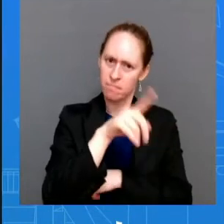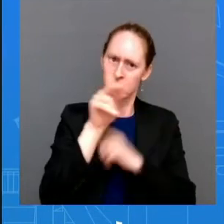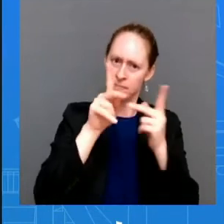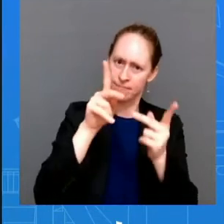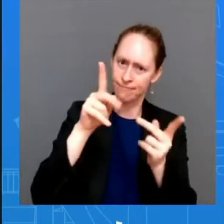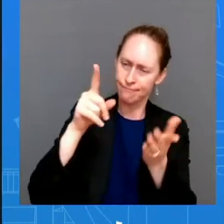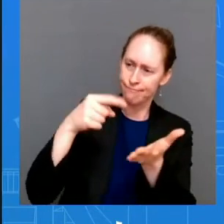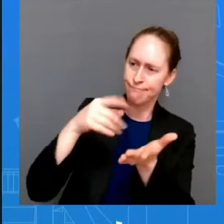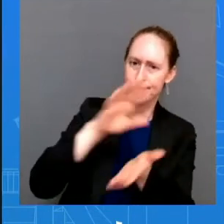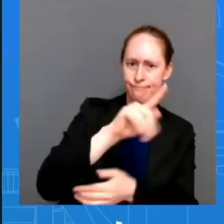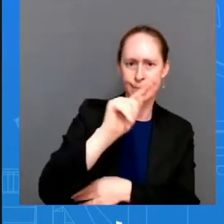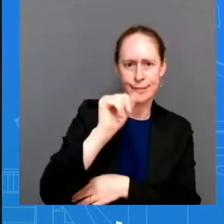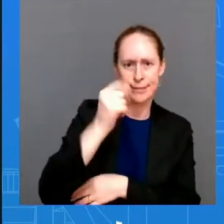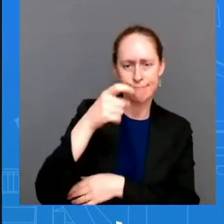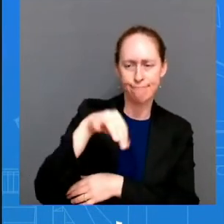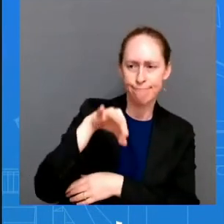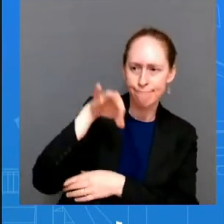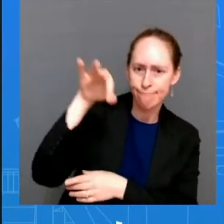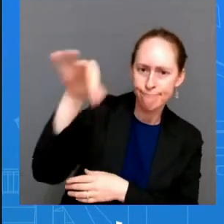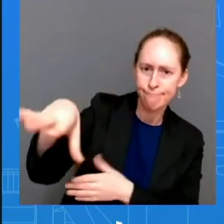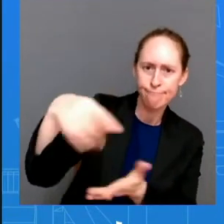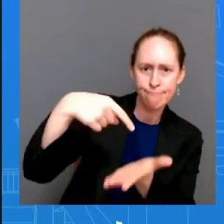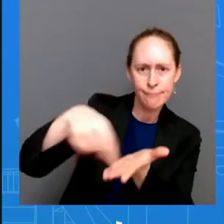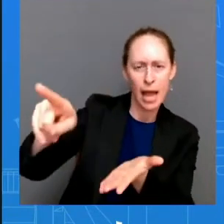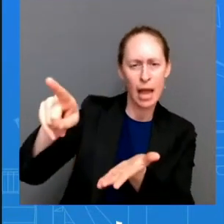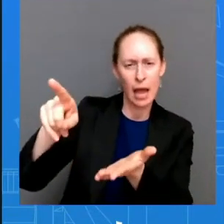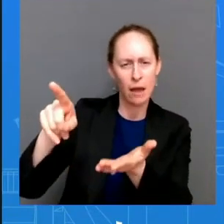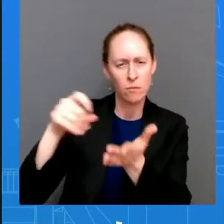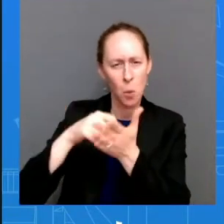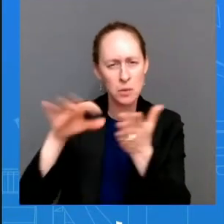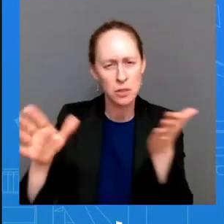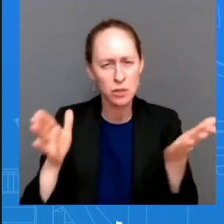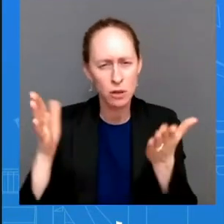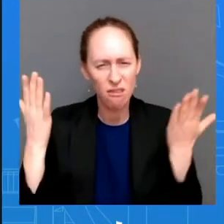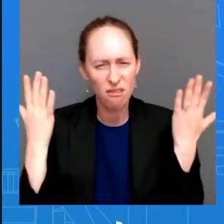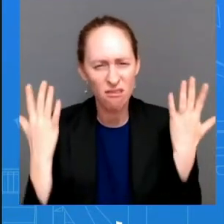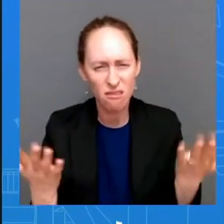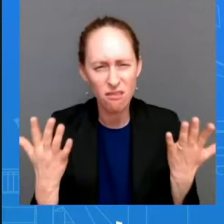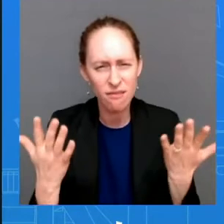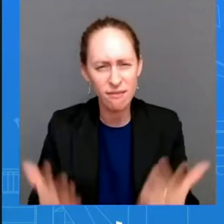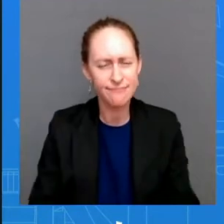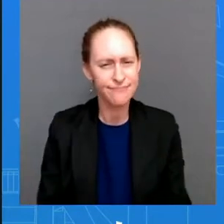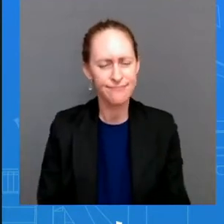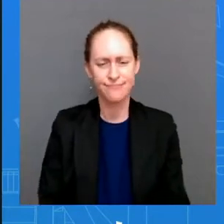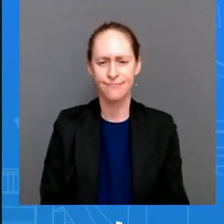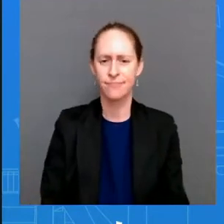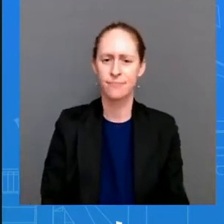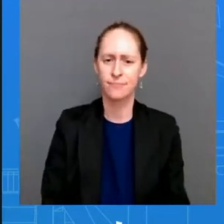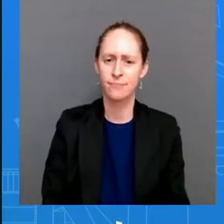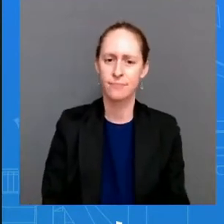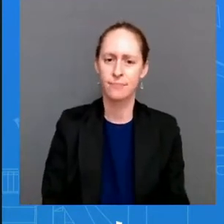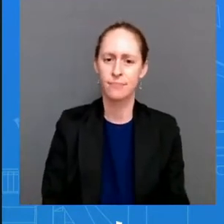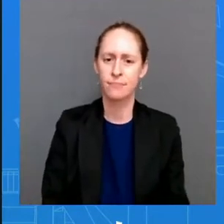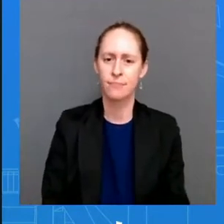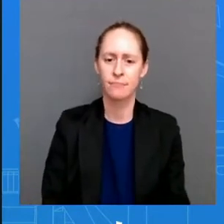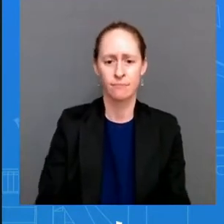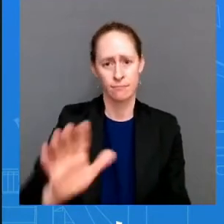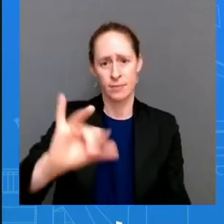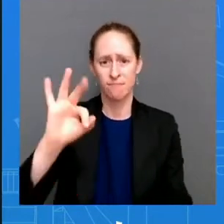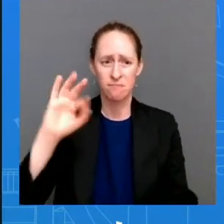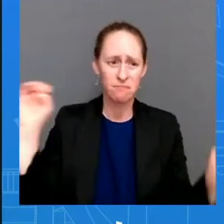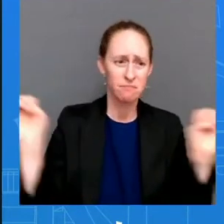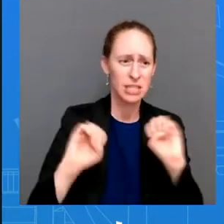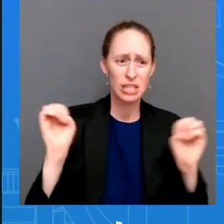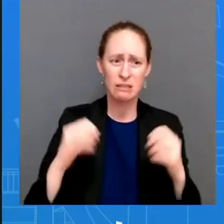law makes clear uh doctors must provide women emergency medical care including abortion services to stabilize